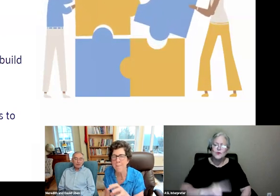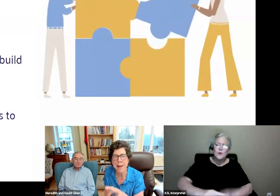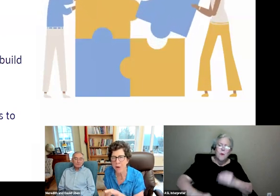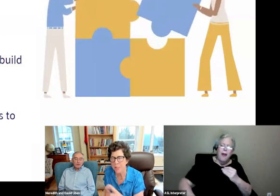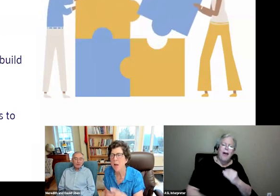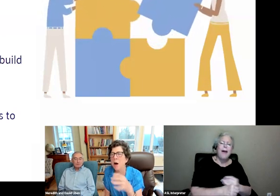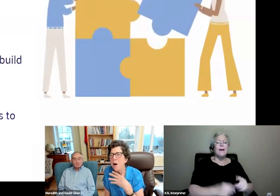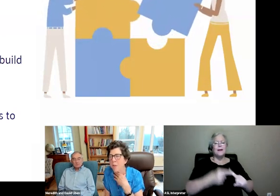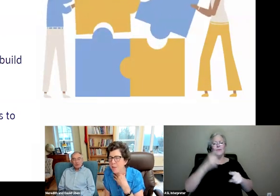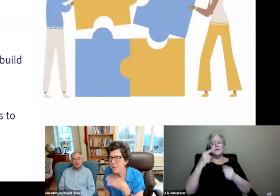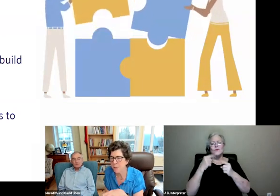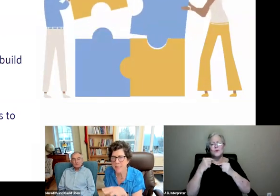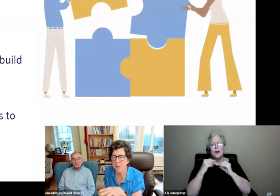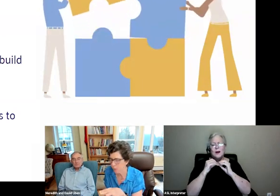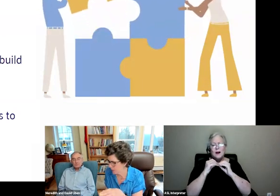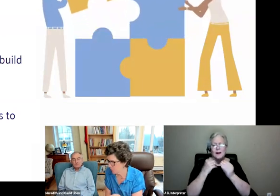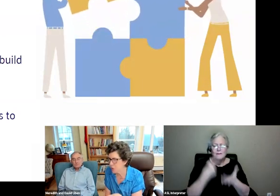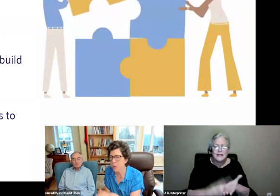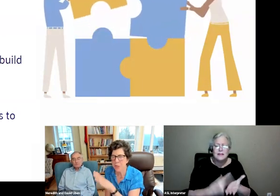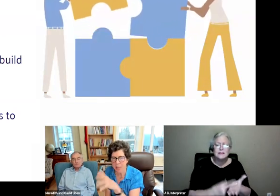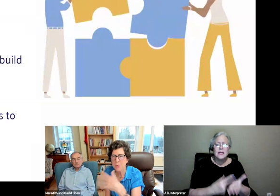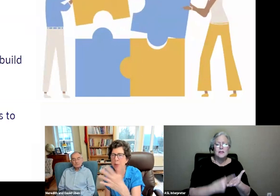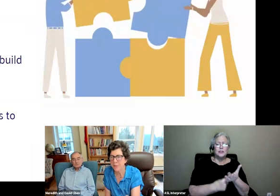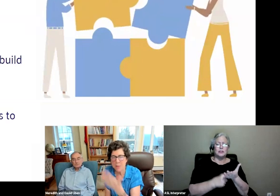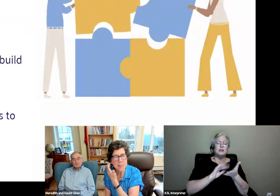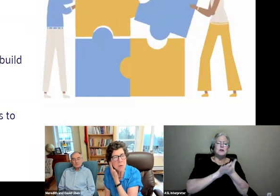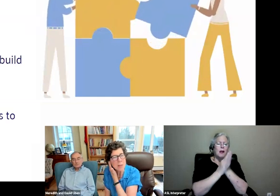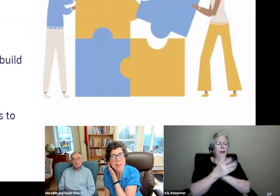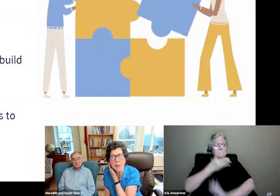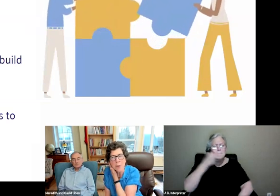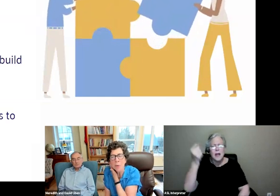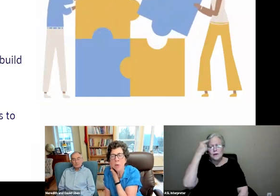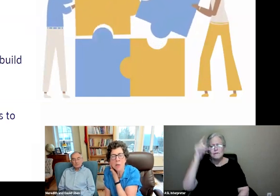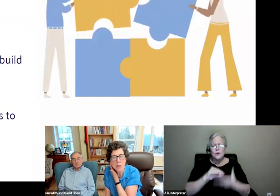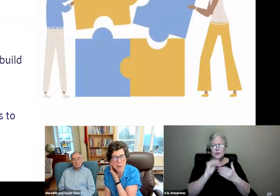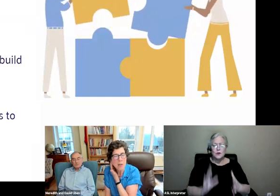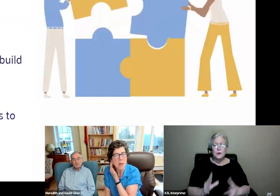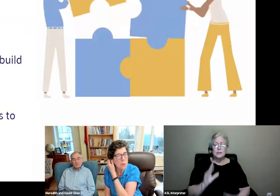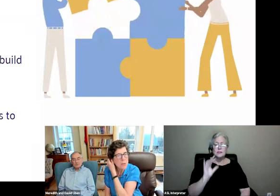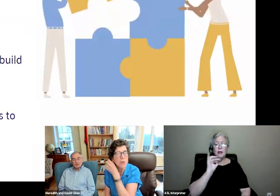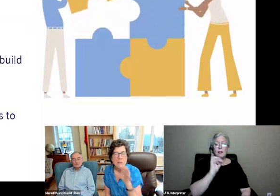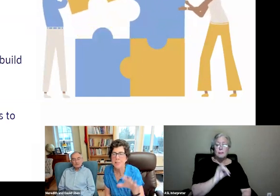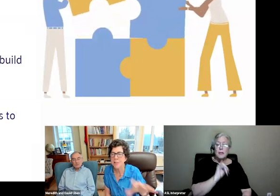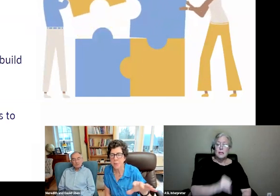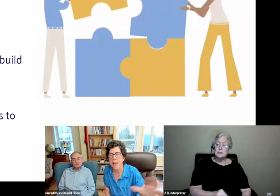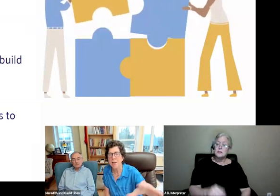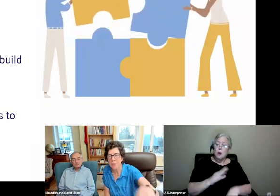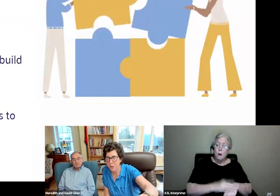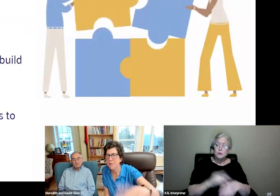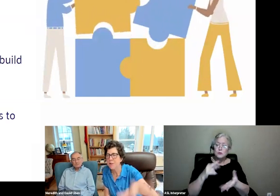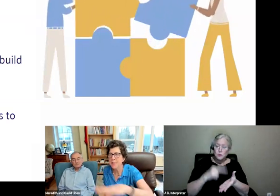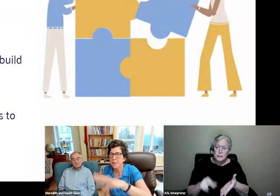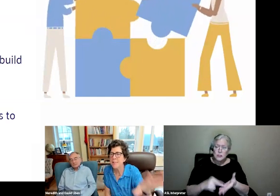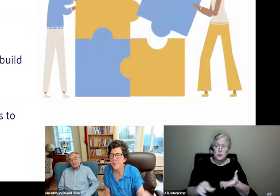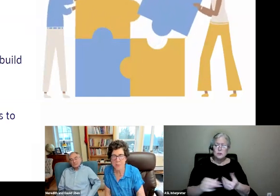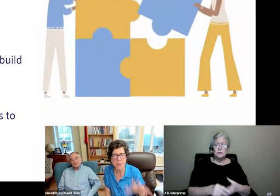and what matters. This is all based on the research, which that's why David spent so long laying the groundwork on research. We have a